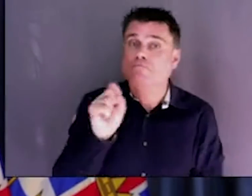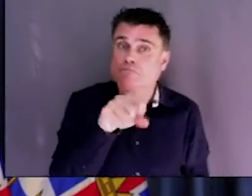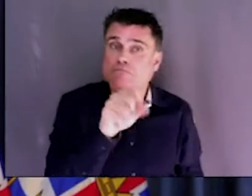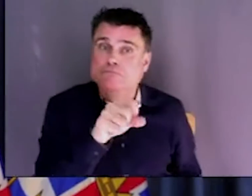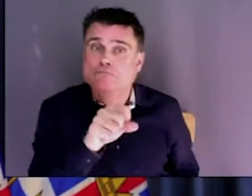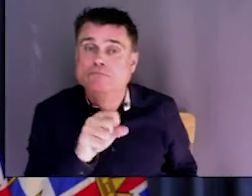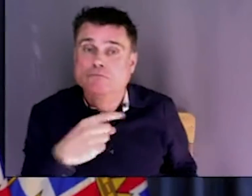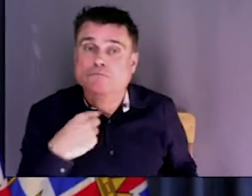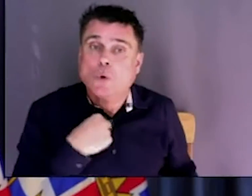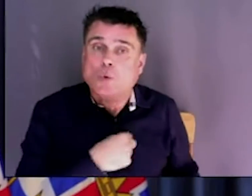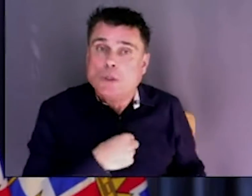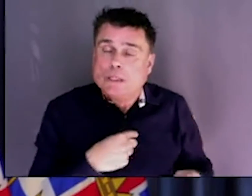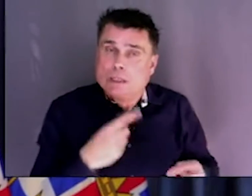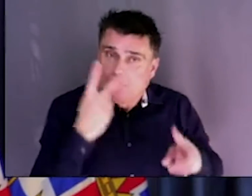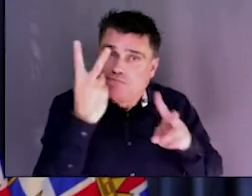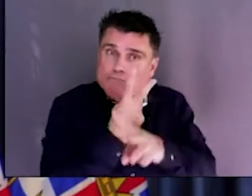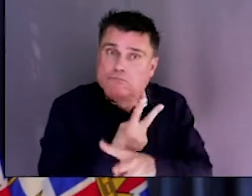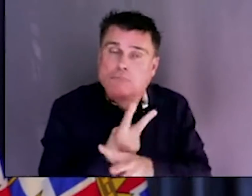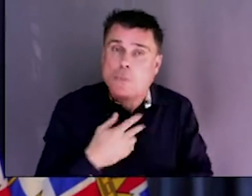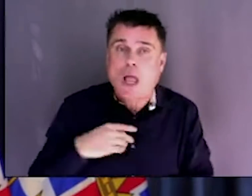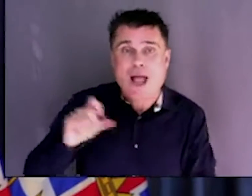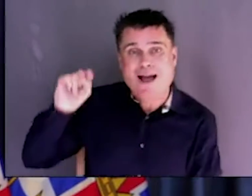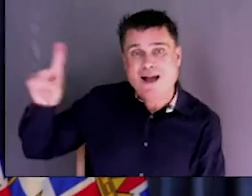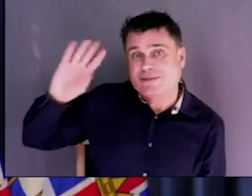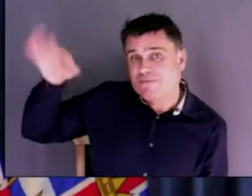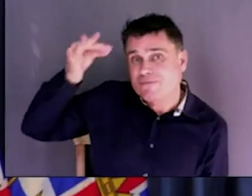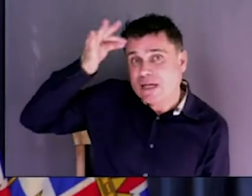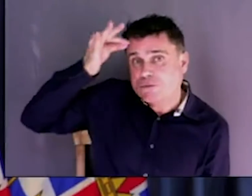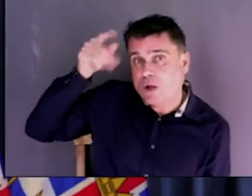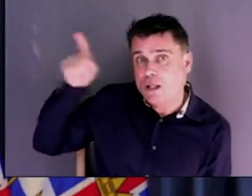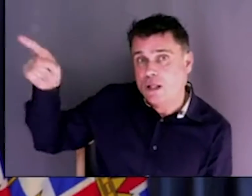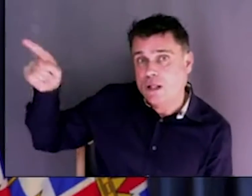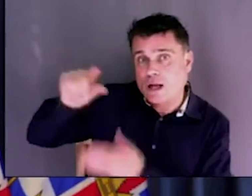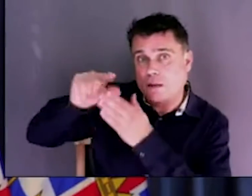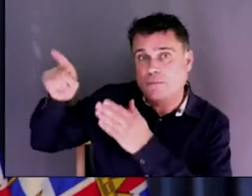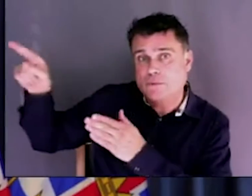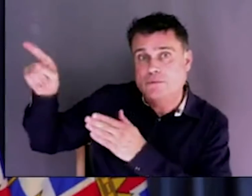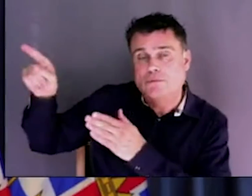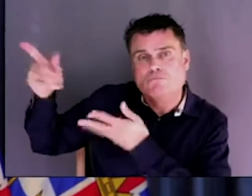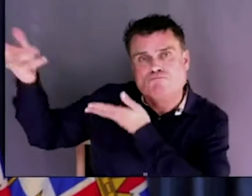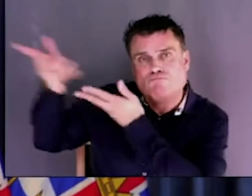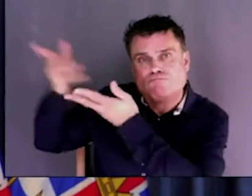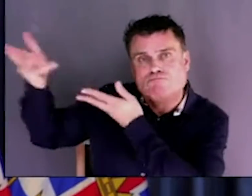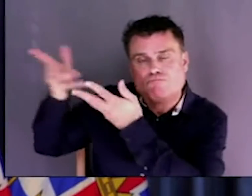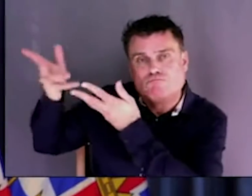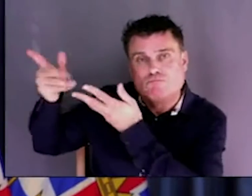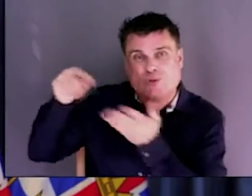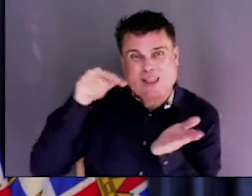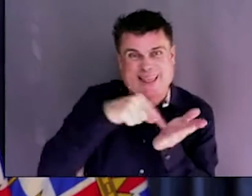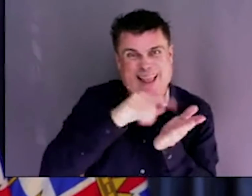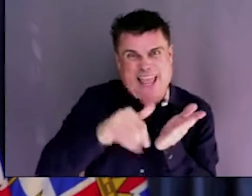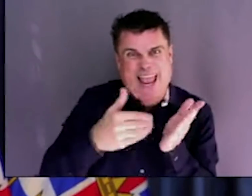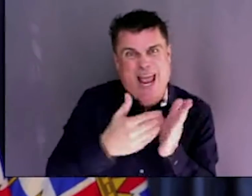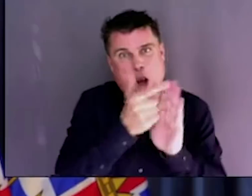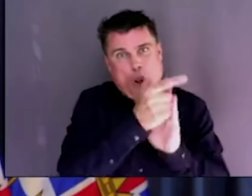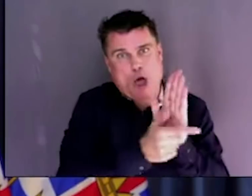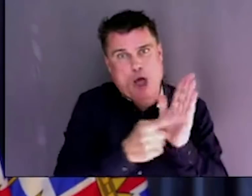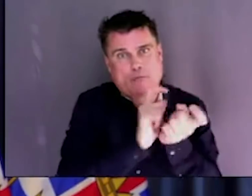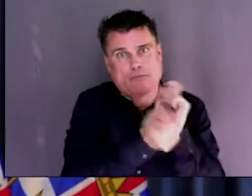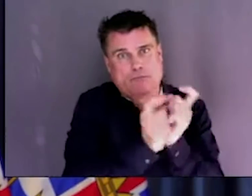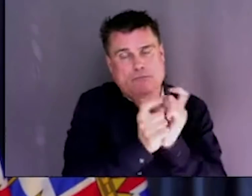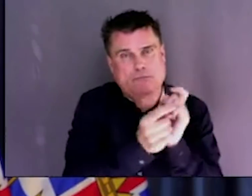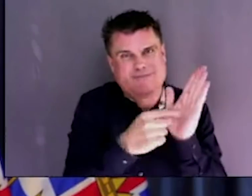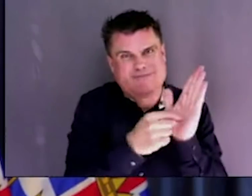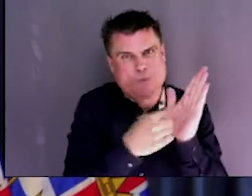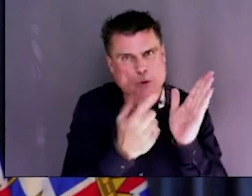something that we felt that we could and should do. We want to make sure that the federal government is working with us on these issues. We've had some positive